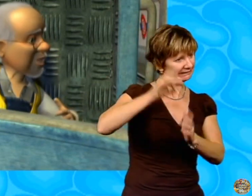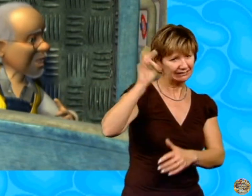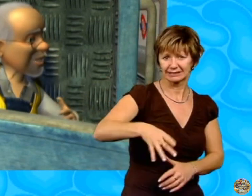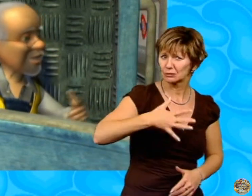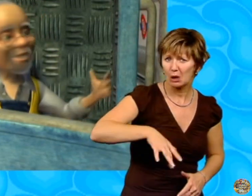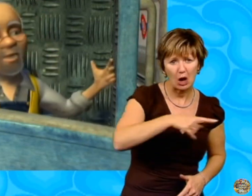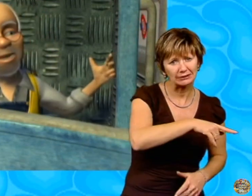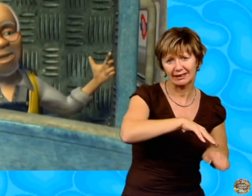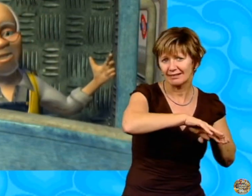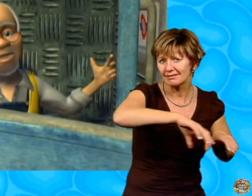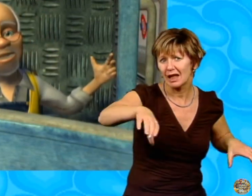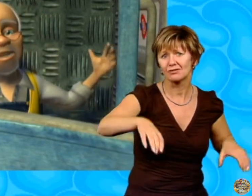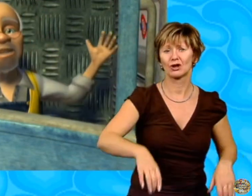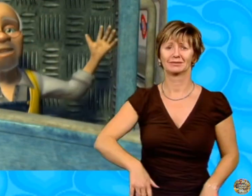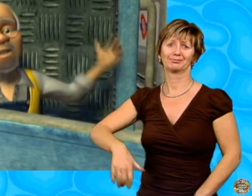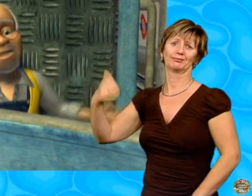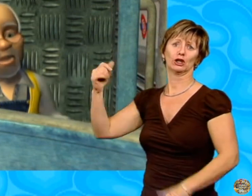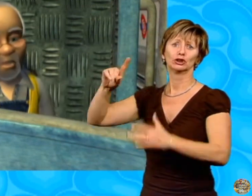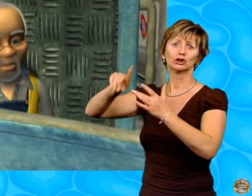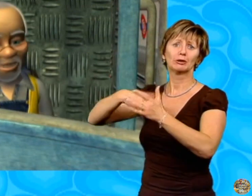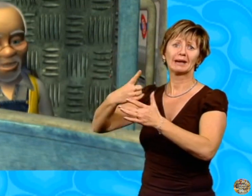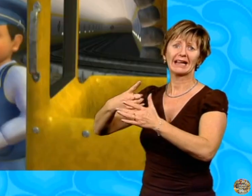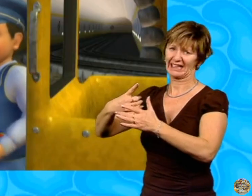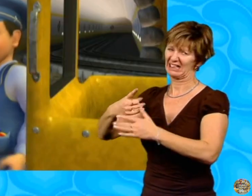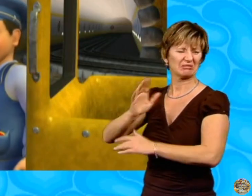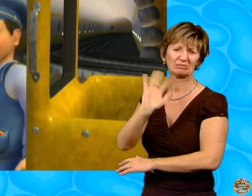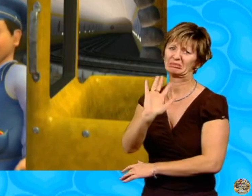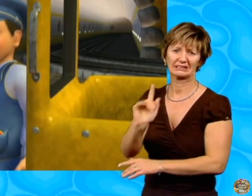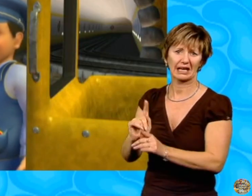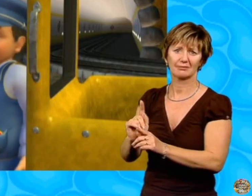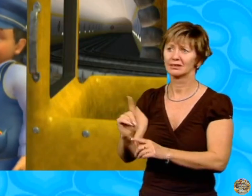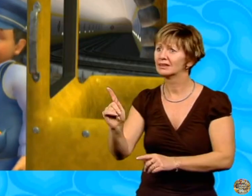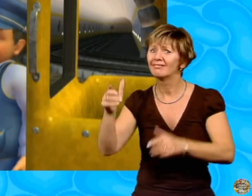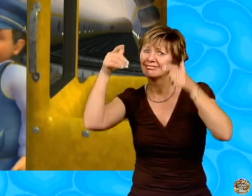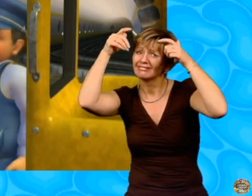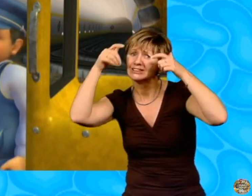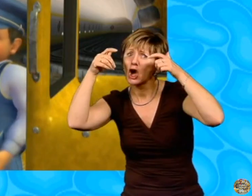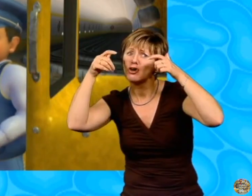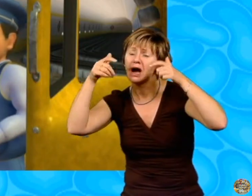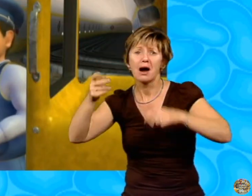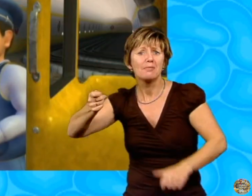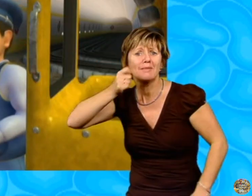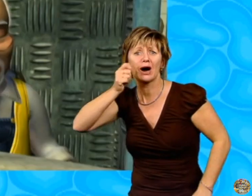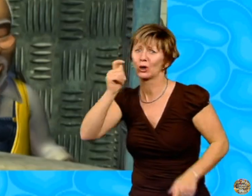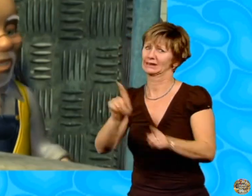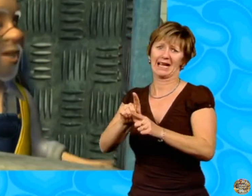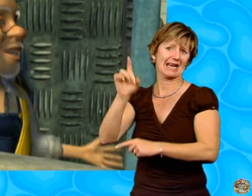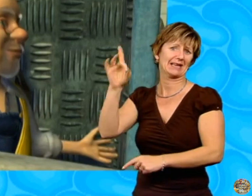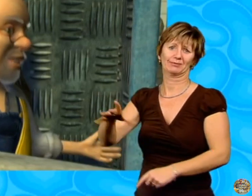want it on their line and Jubilee's just turned it down too. And Victoria and Bakerloo don't want the statue either.